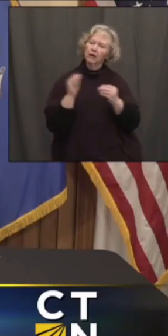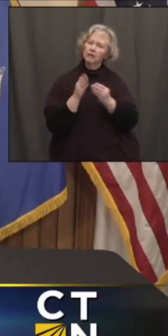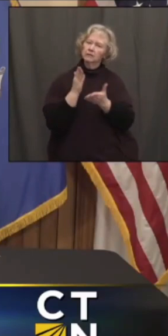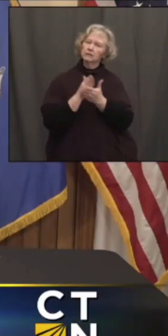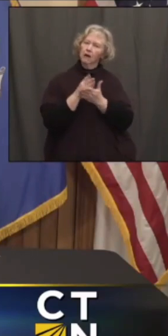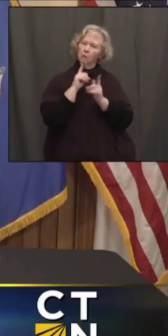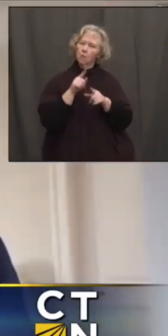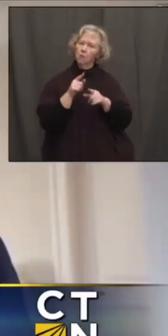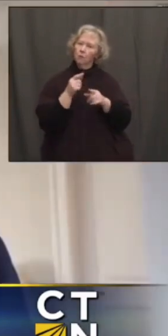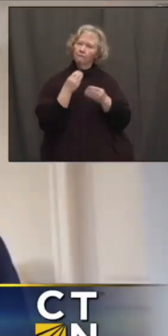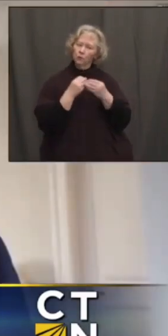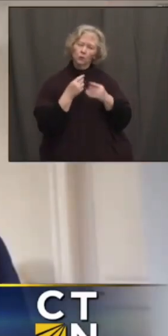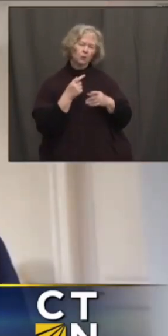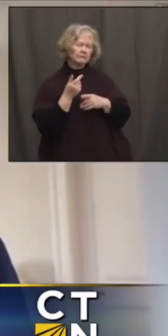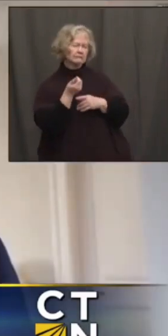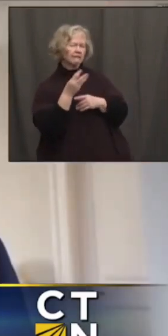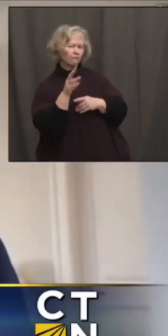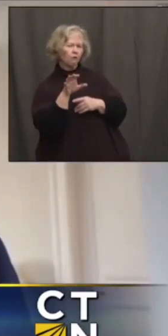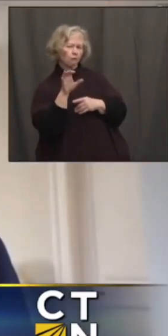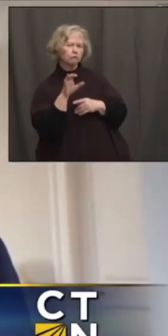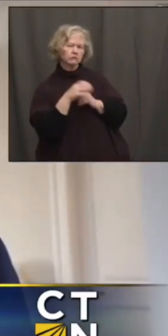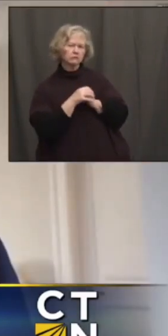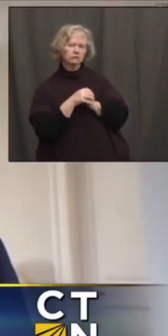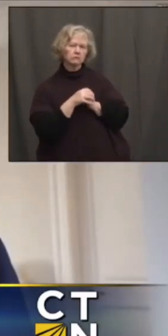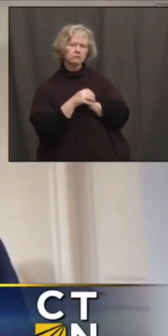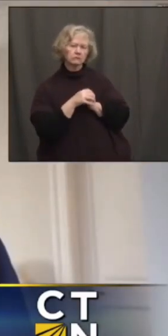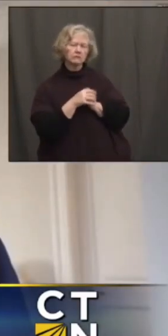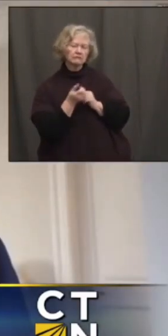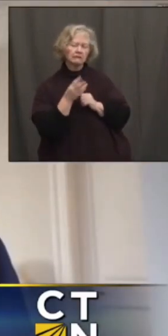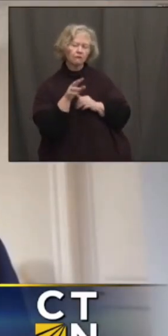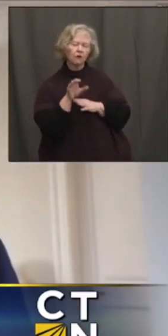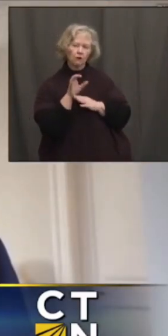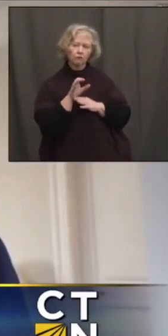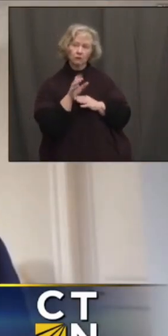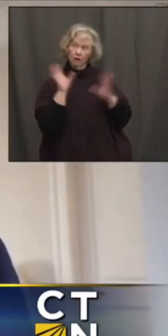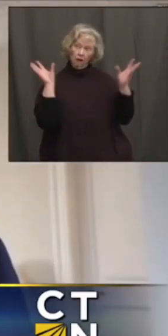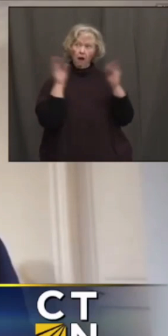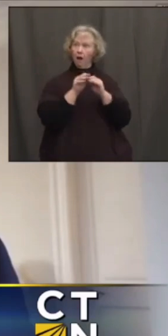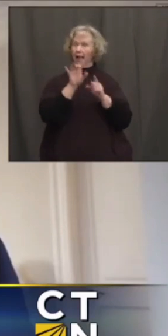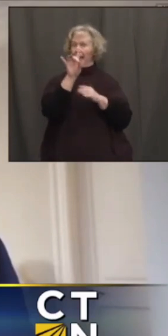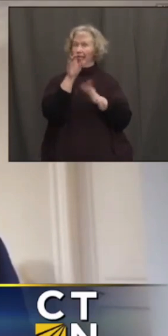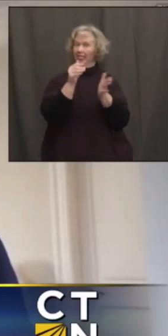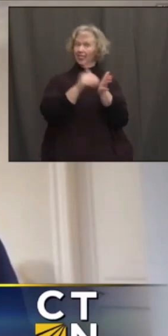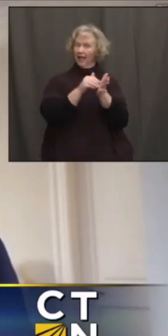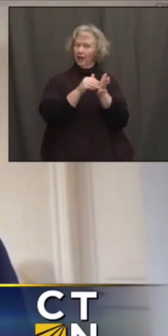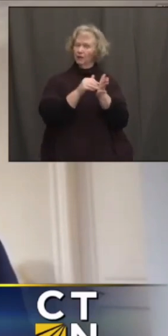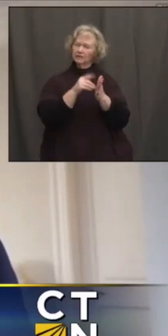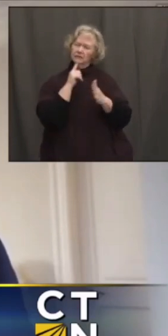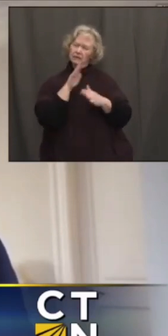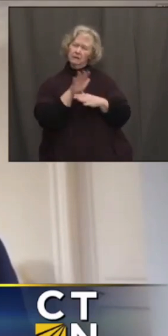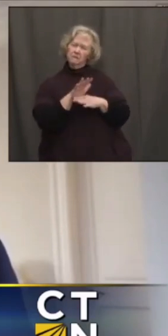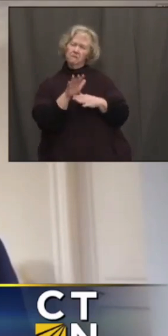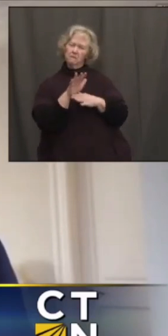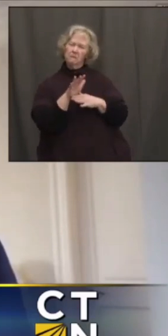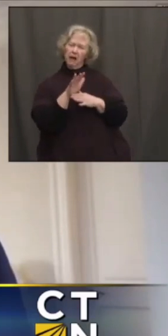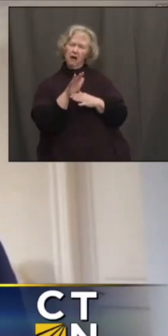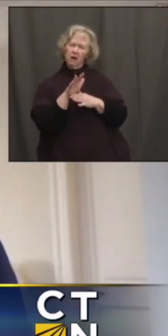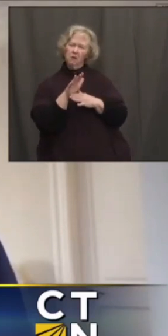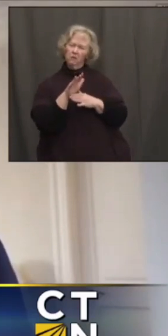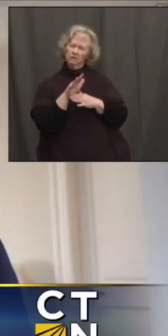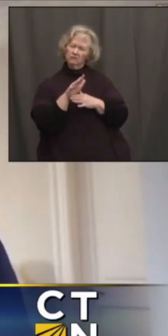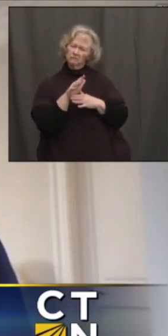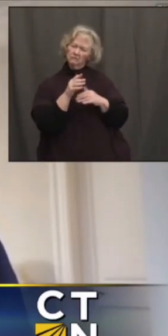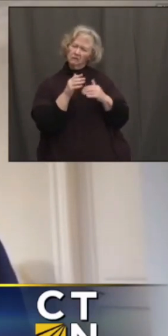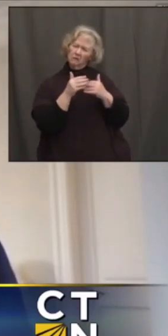It's been in the hundreds. I can get an updated number for you, but it's been in the hundreds of the 8,000 restaurants. And last I checked, I think it was in the high 100. So